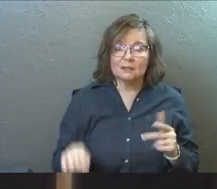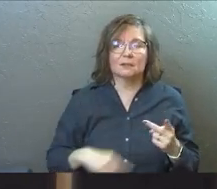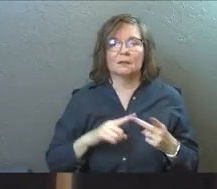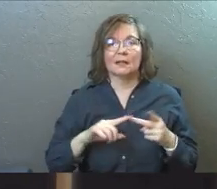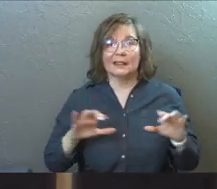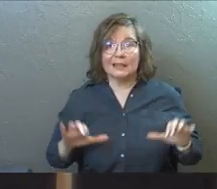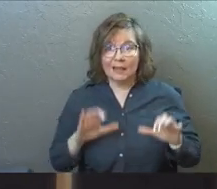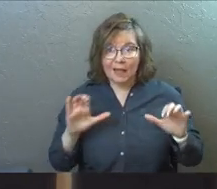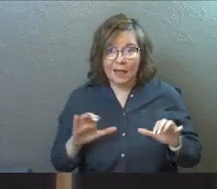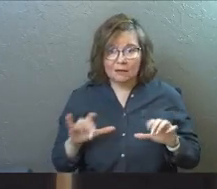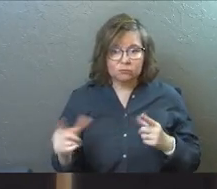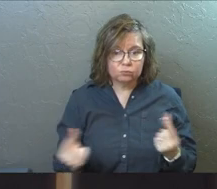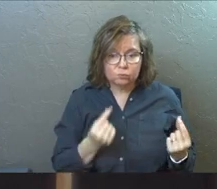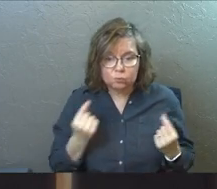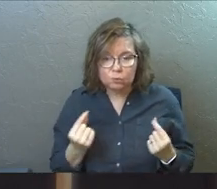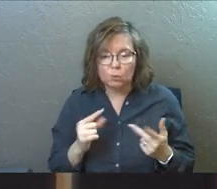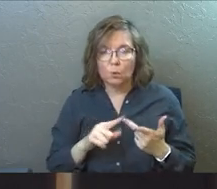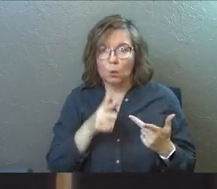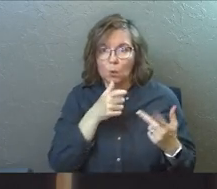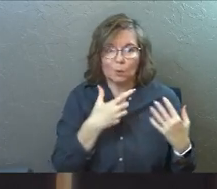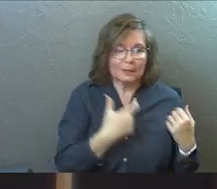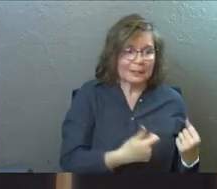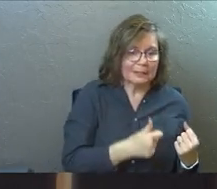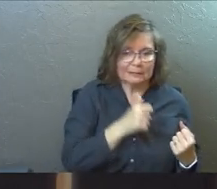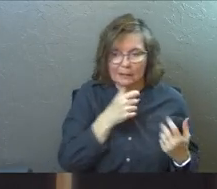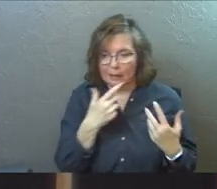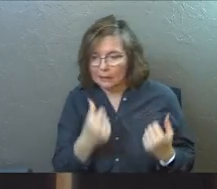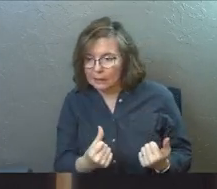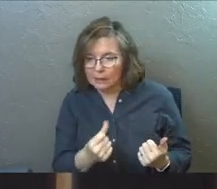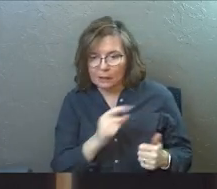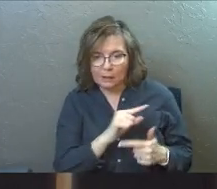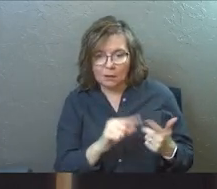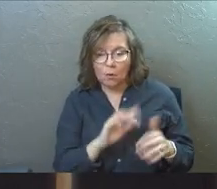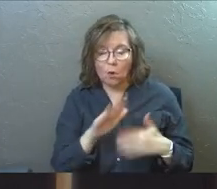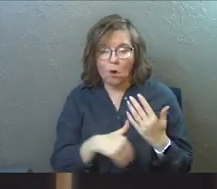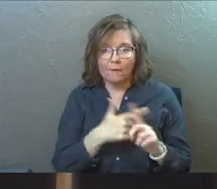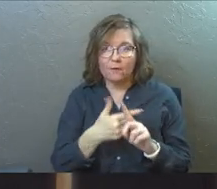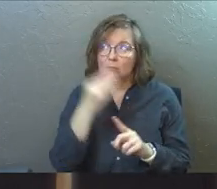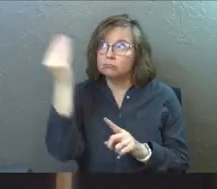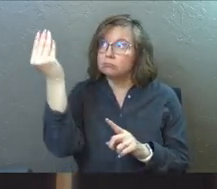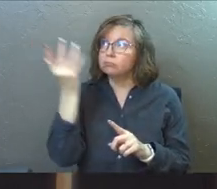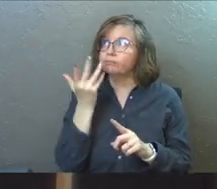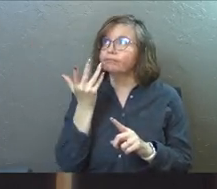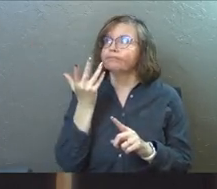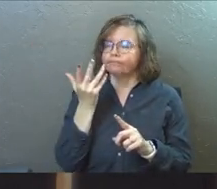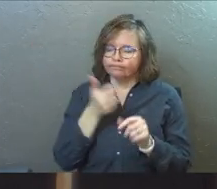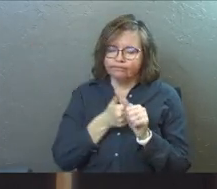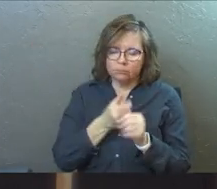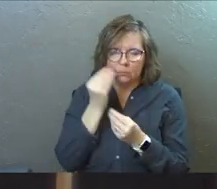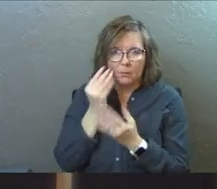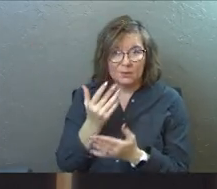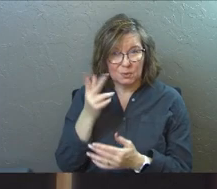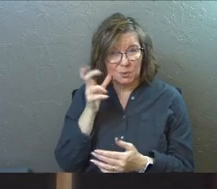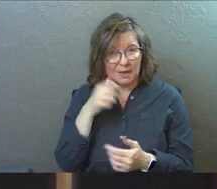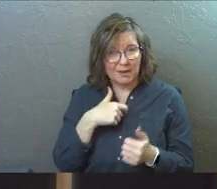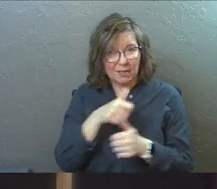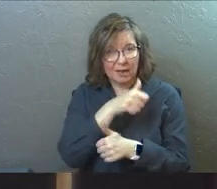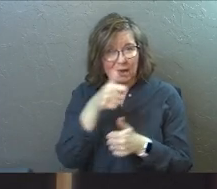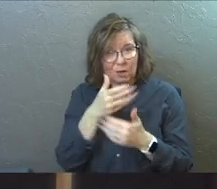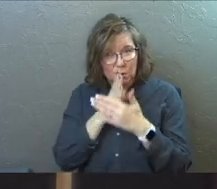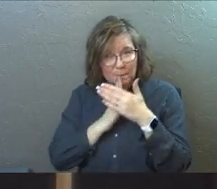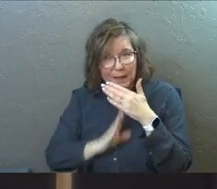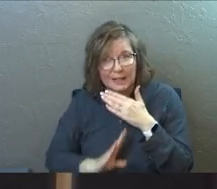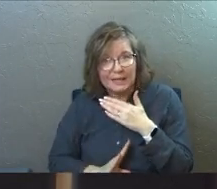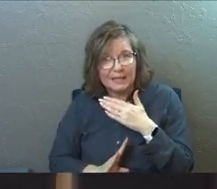the actions that Jesus took, who he healed and who he didn't heal. He said that all came from God, father. Do you hear the humility in that?